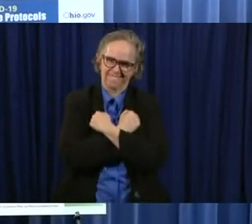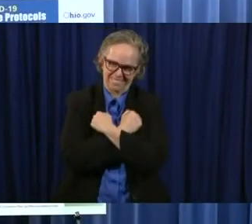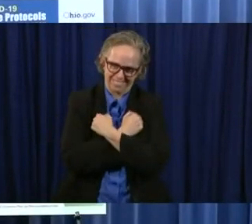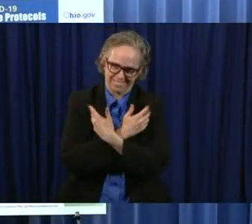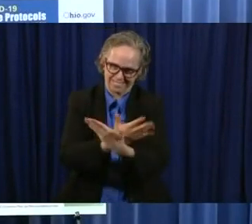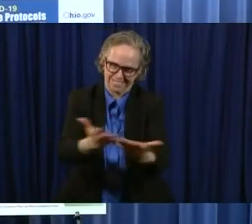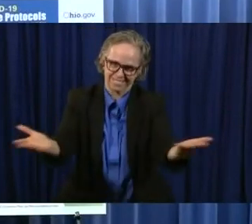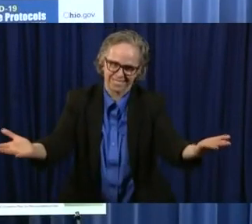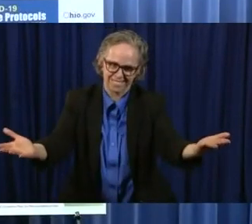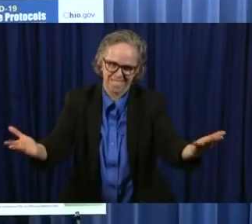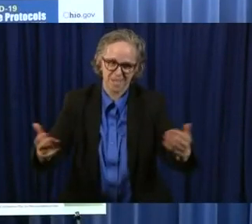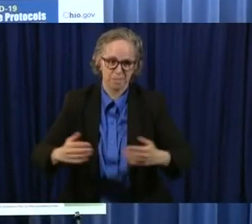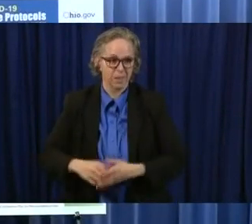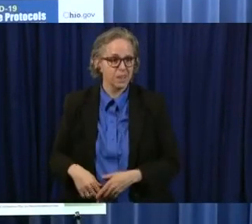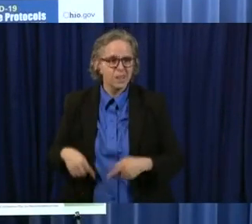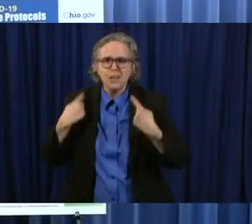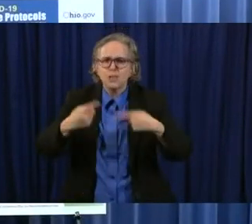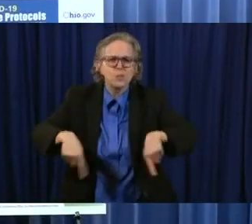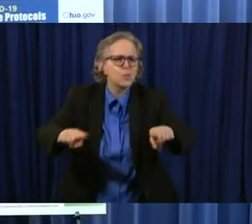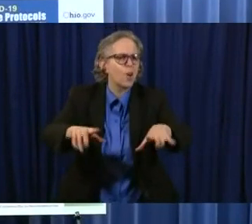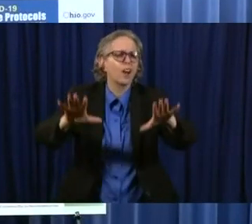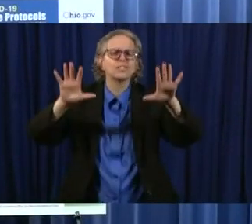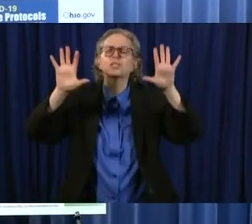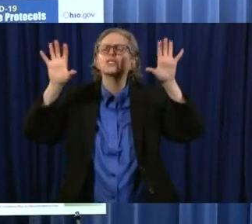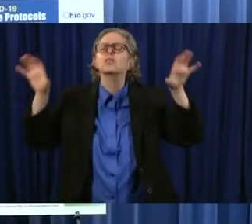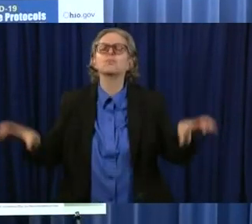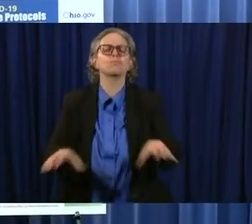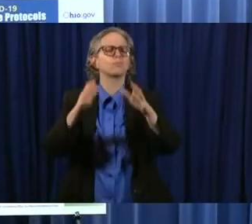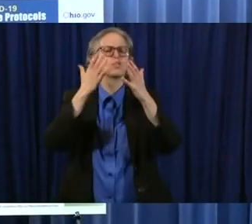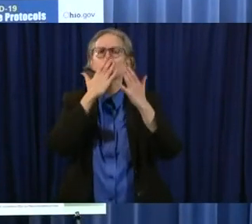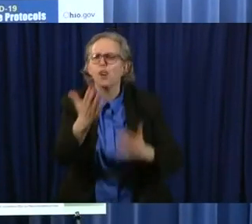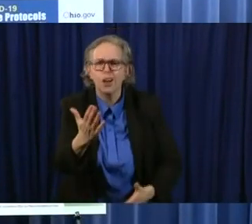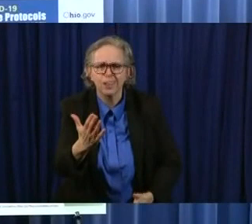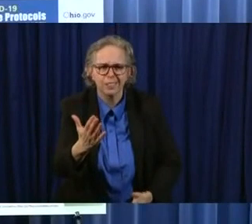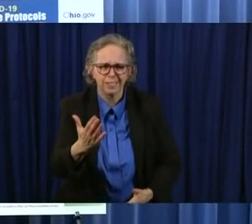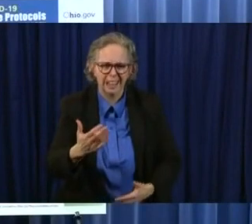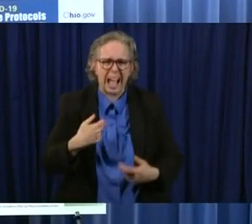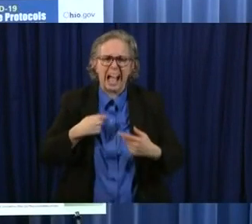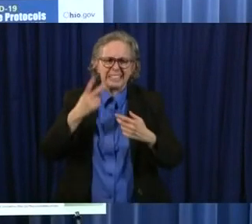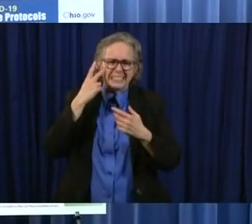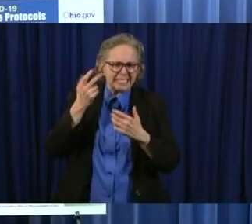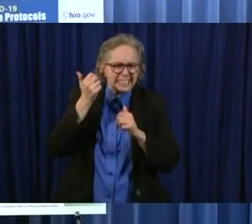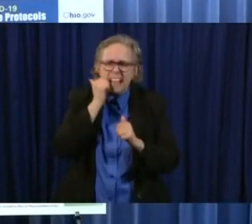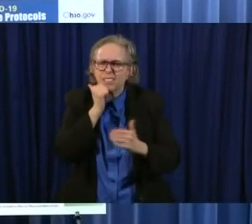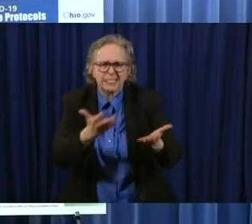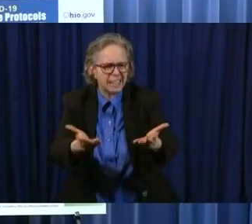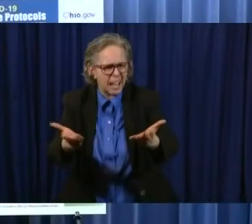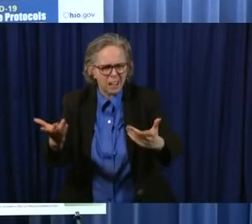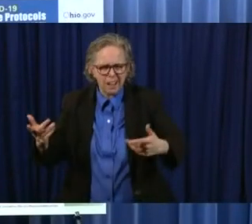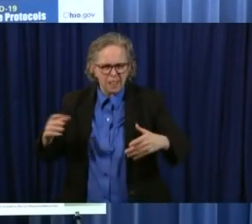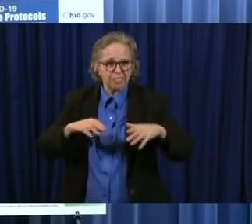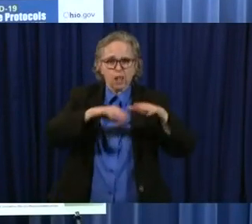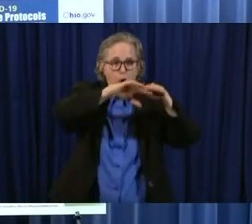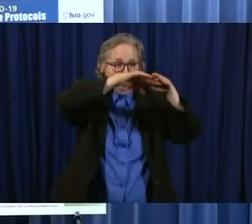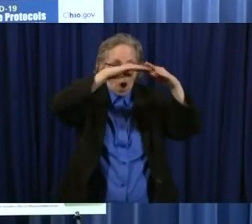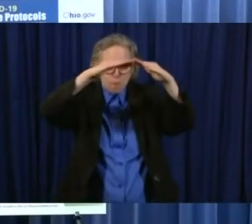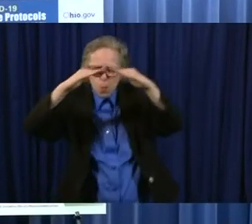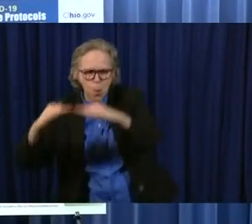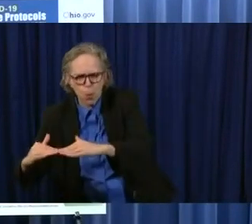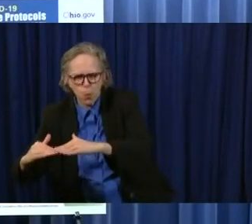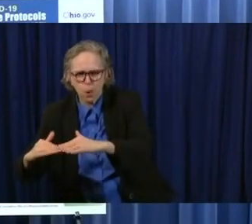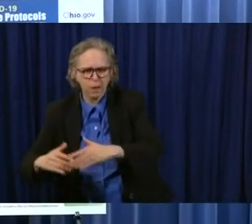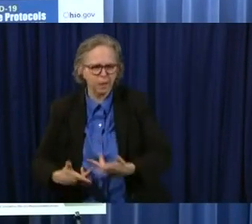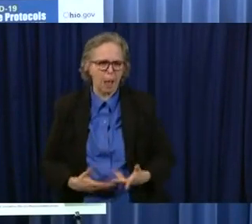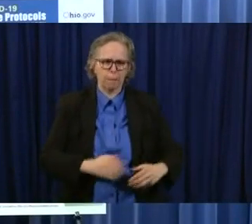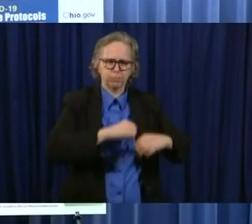done so very much good we see it every single day you flatten the curve you've kept our hospitals from being overrun